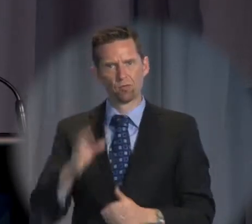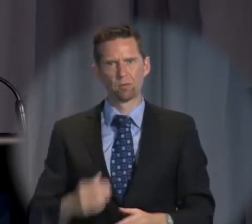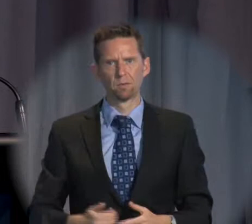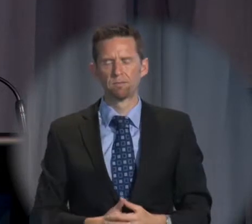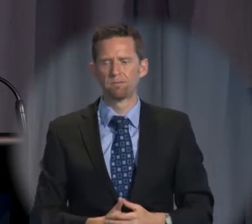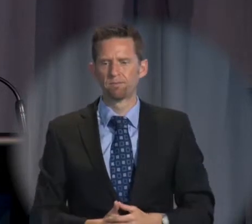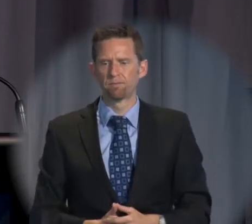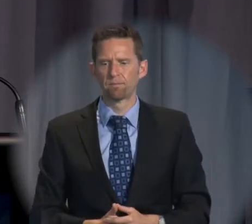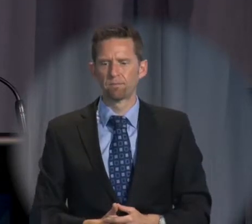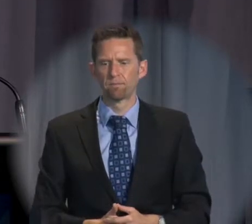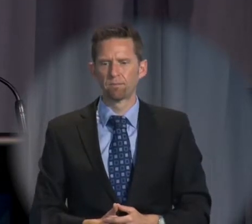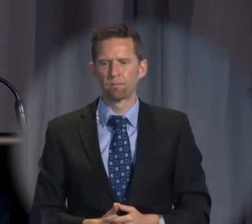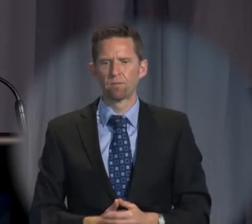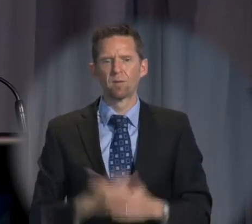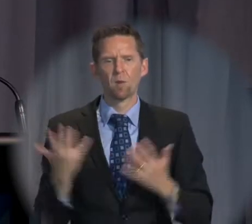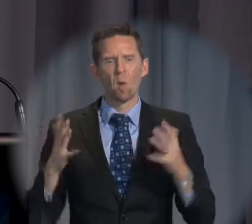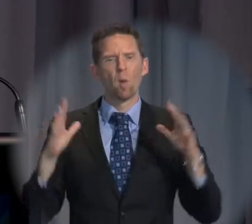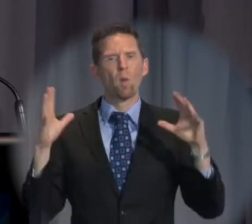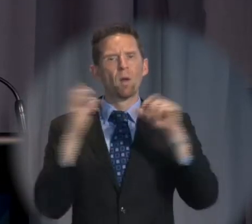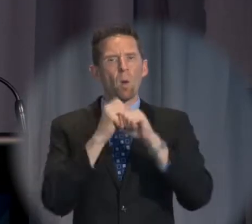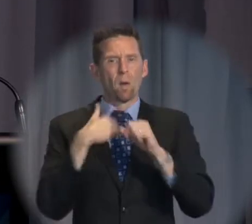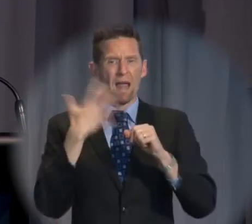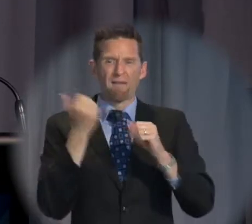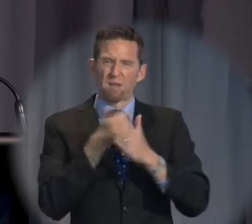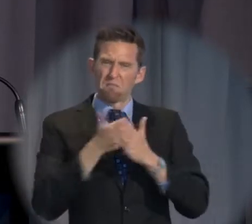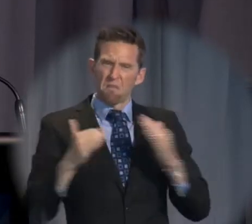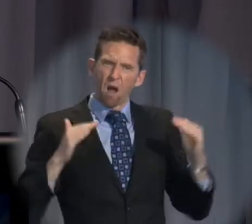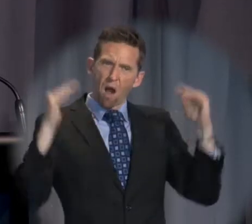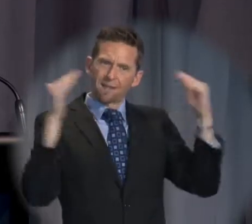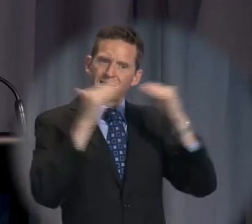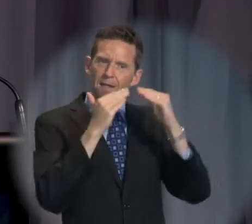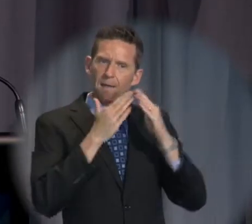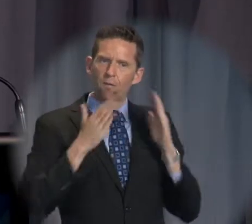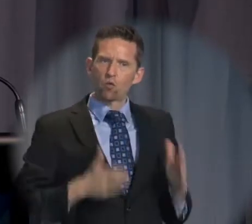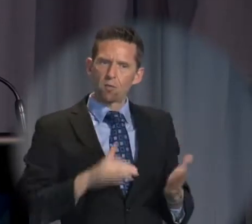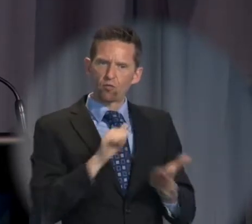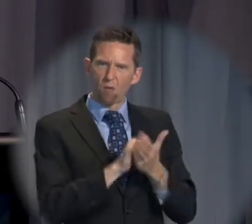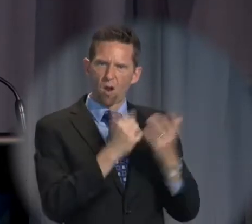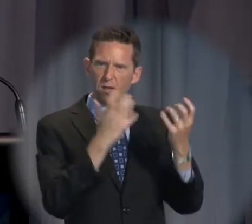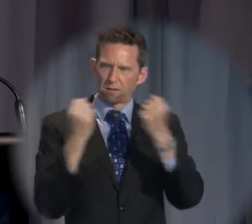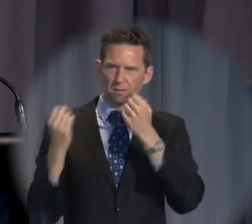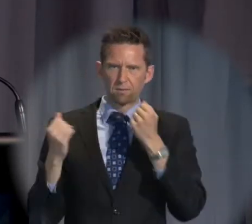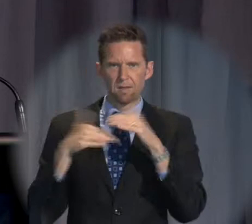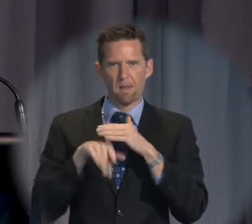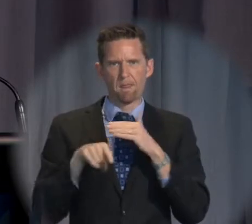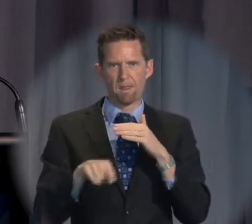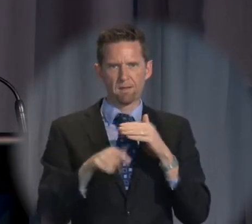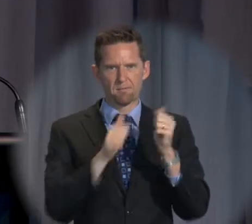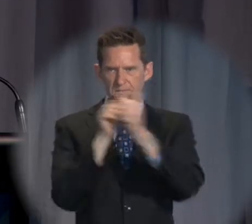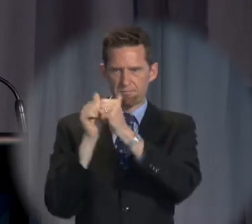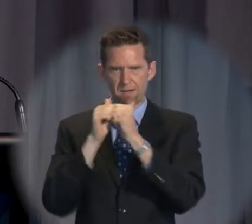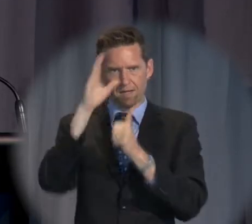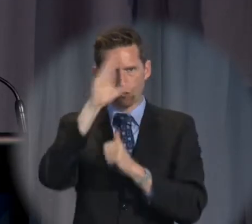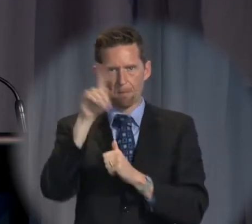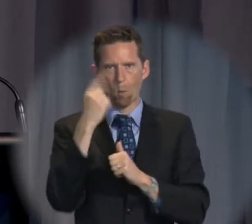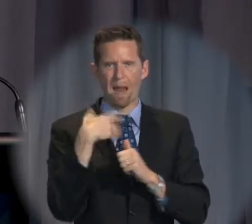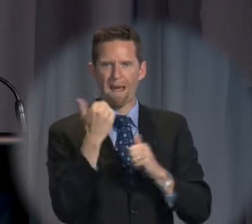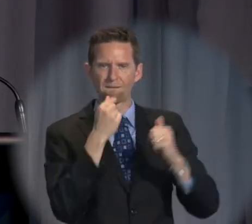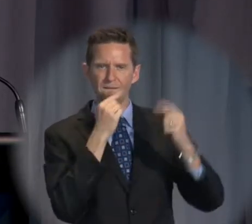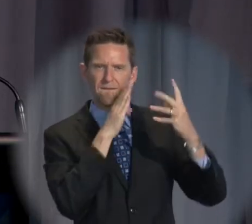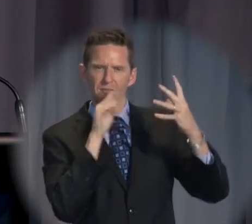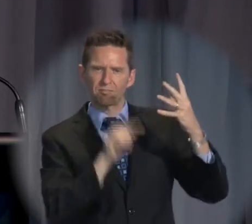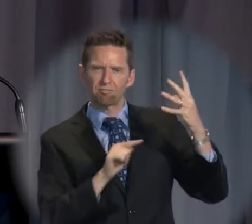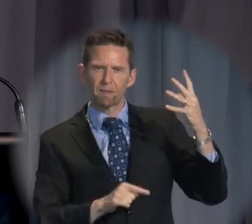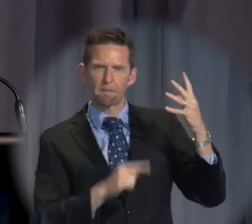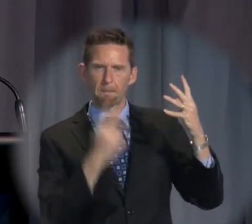for the most part, we have a high standard of human rights in this largely cohesive country, but we have some blind spots.